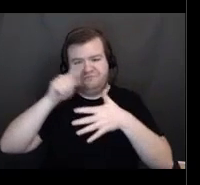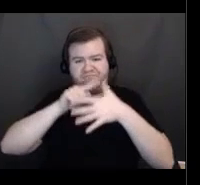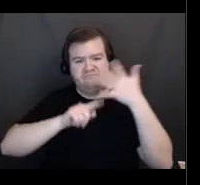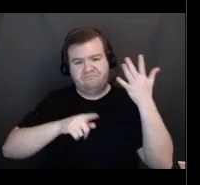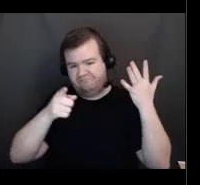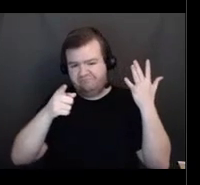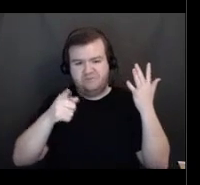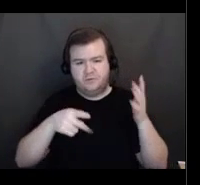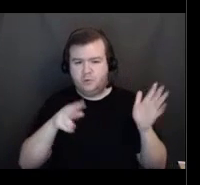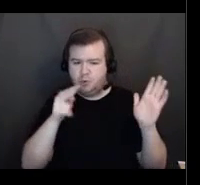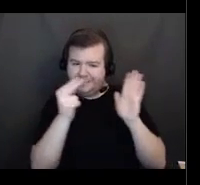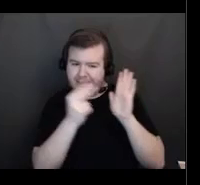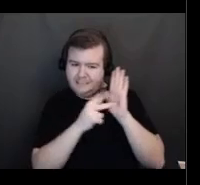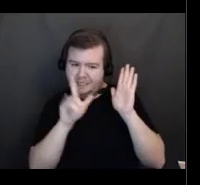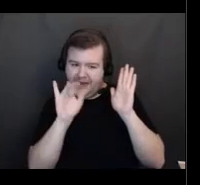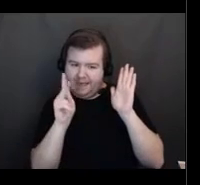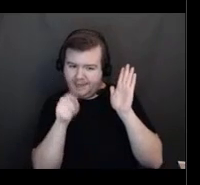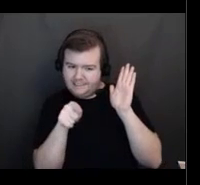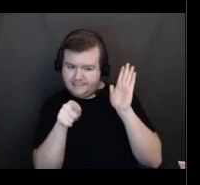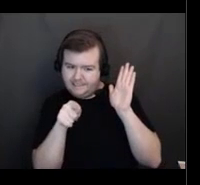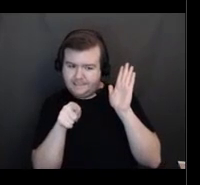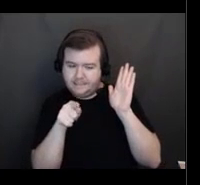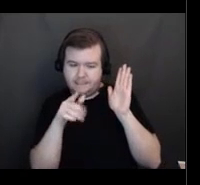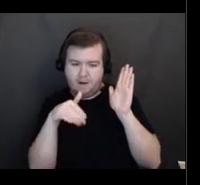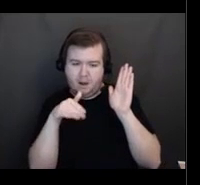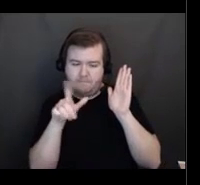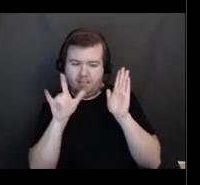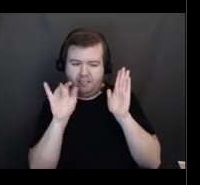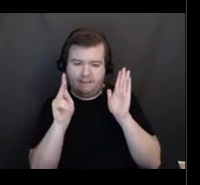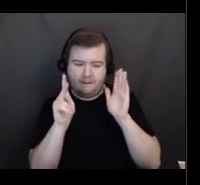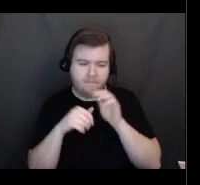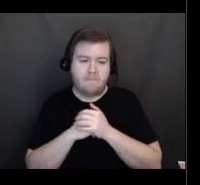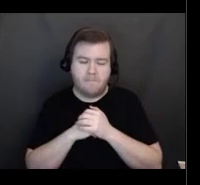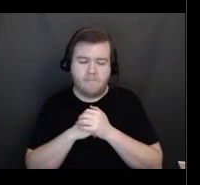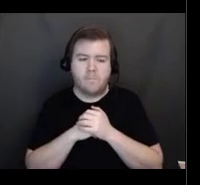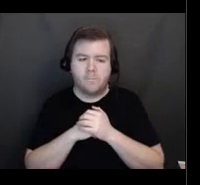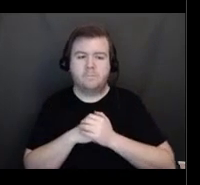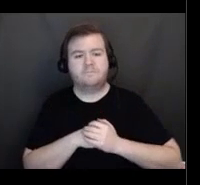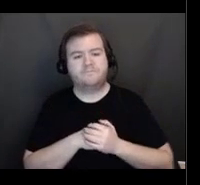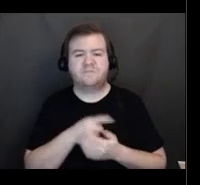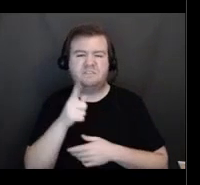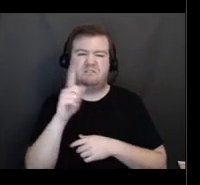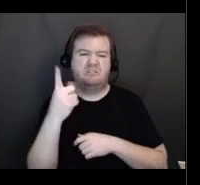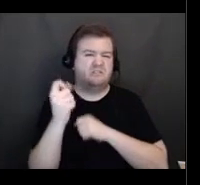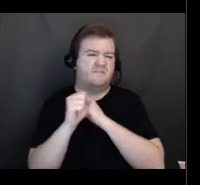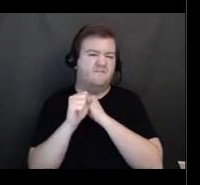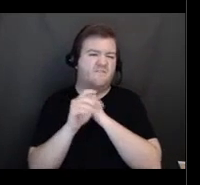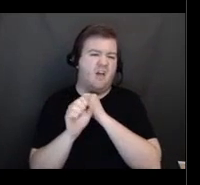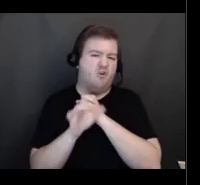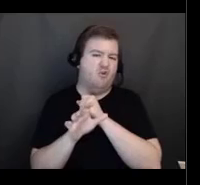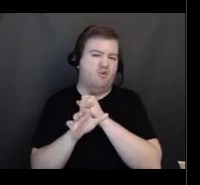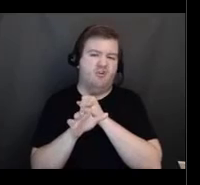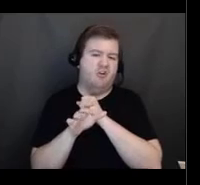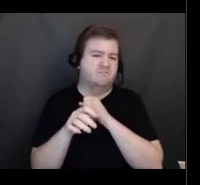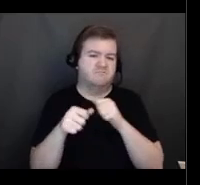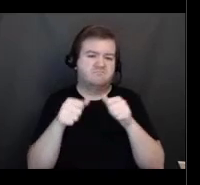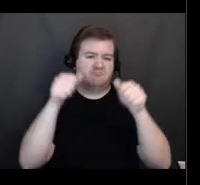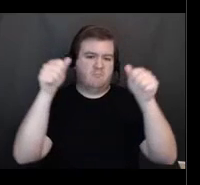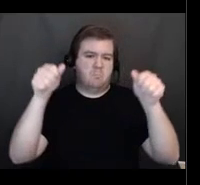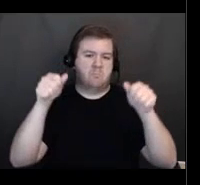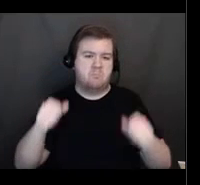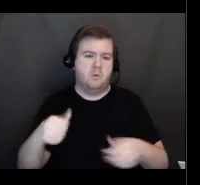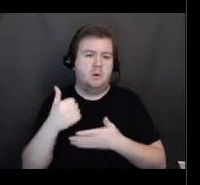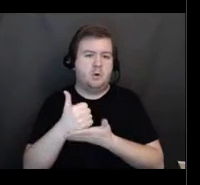you can see the link here. This, this is just a flyer to help folks to make sure that they